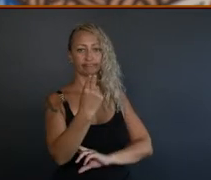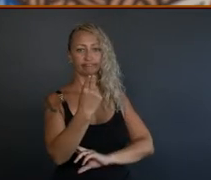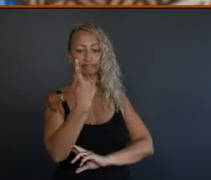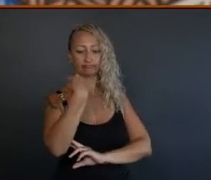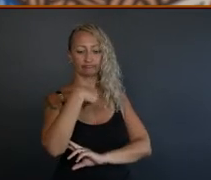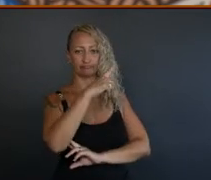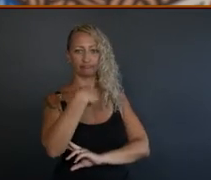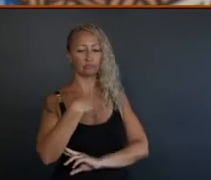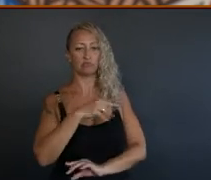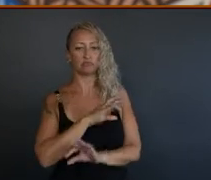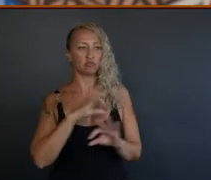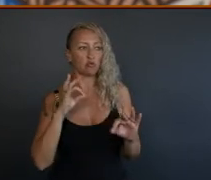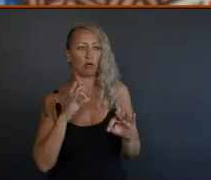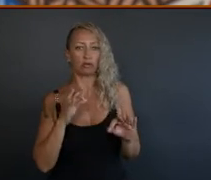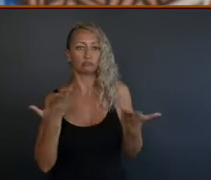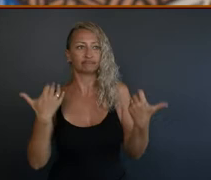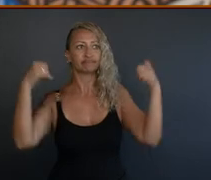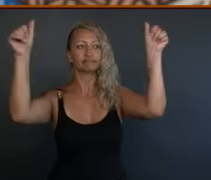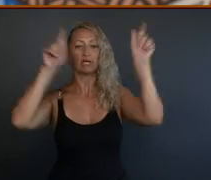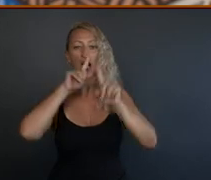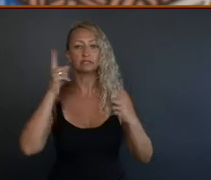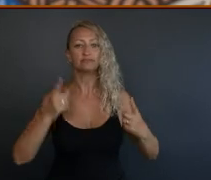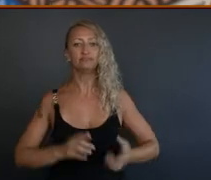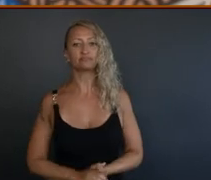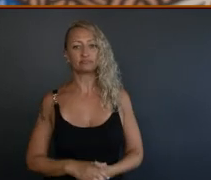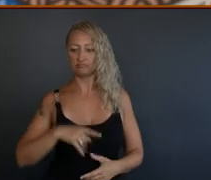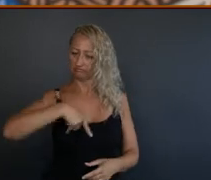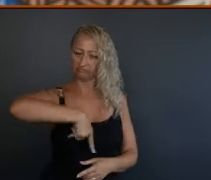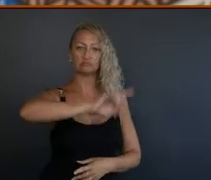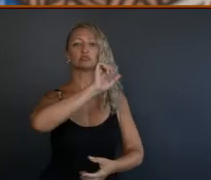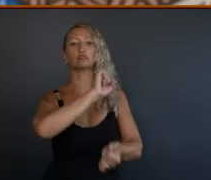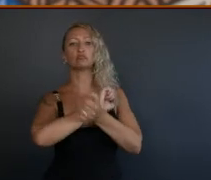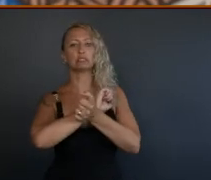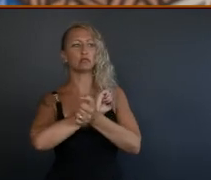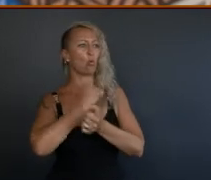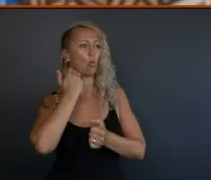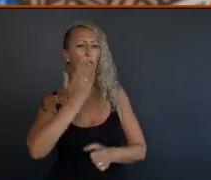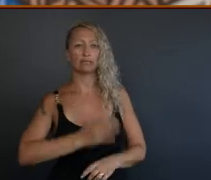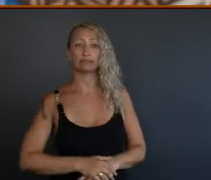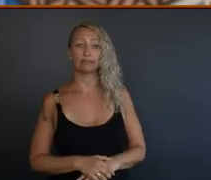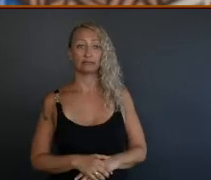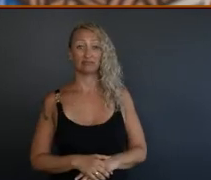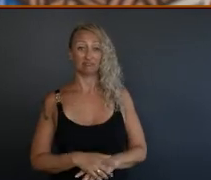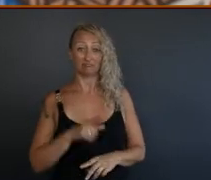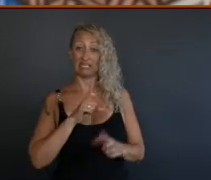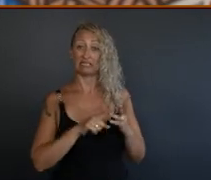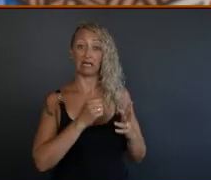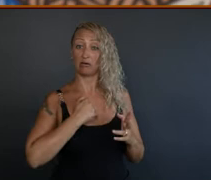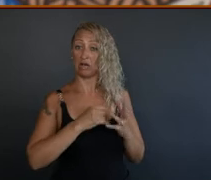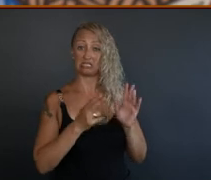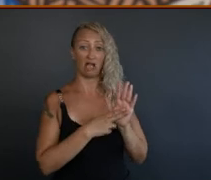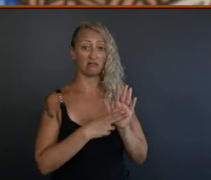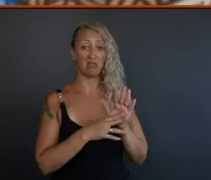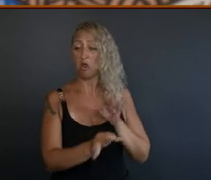You're going in the sin bin. That's in prison. And that's where they just put them in there. And they don't even put any plans